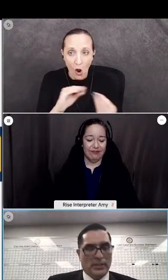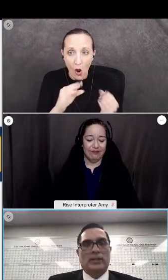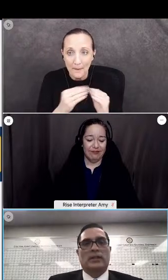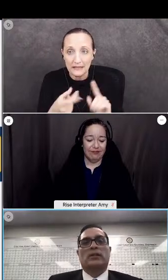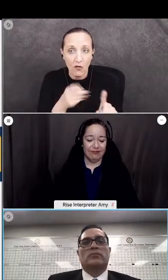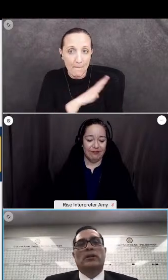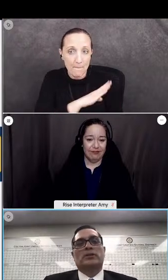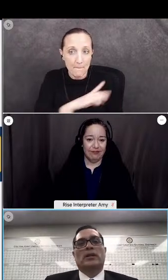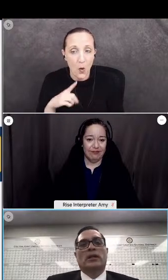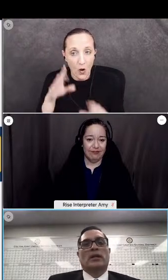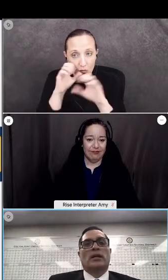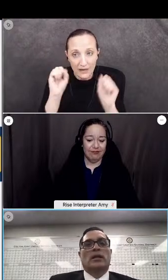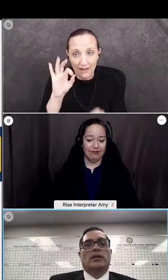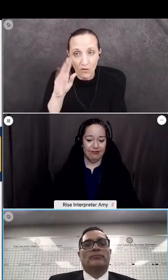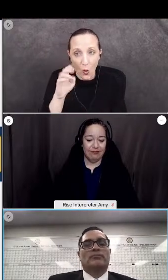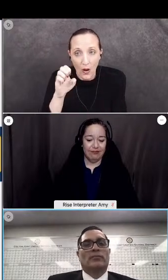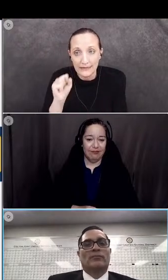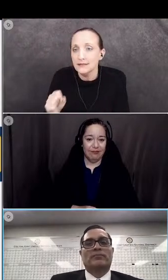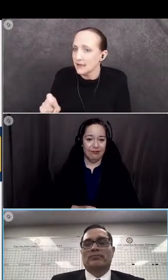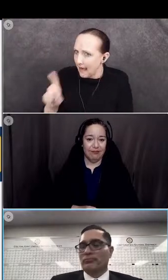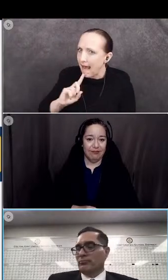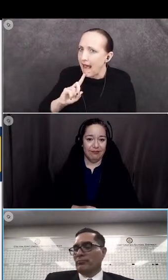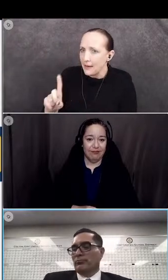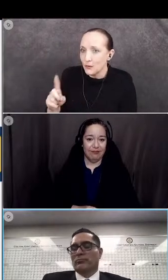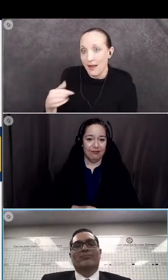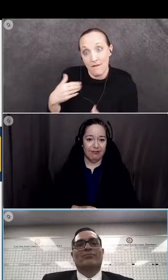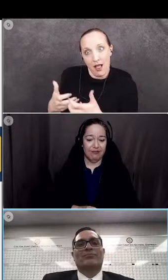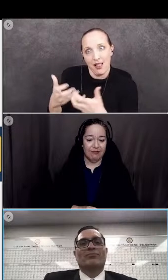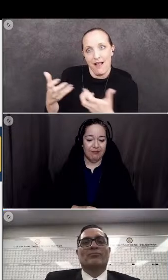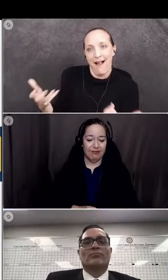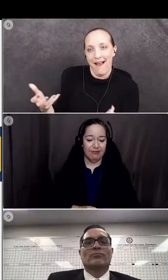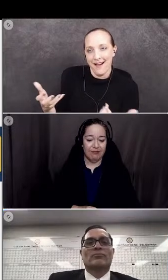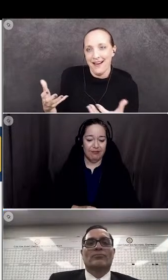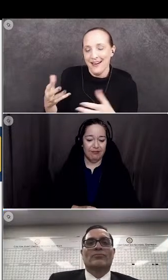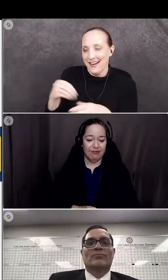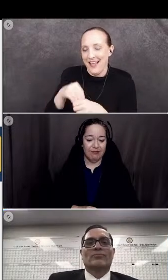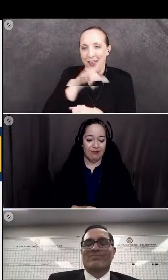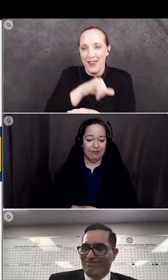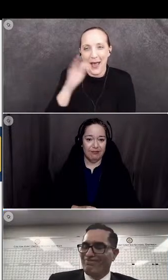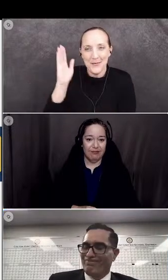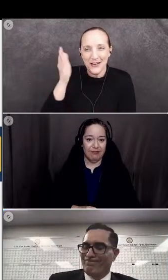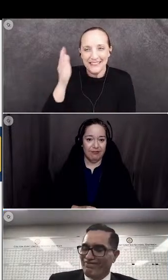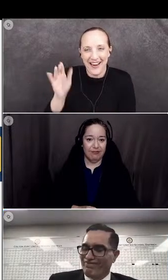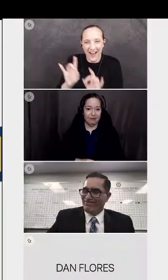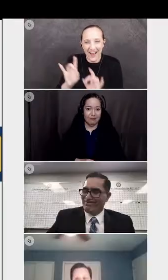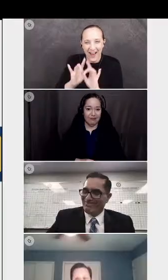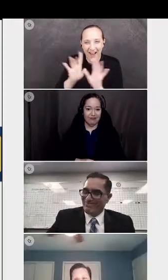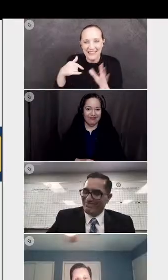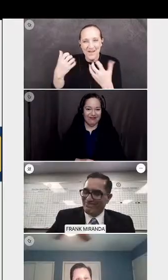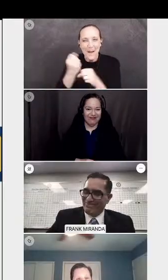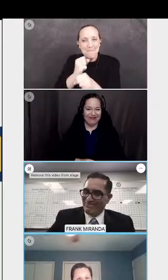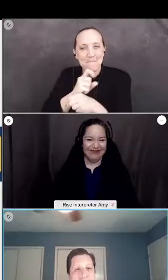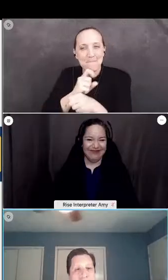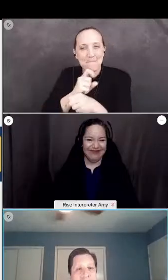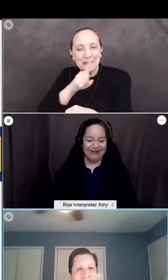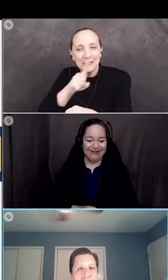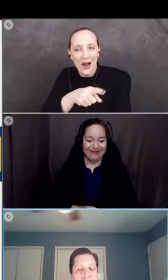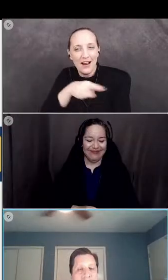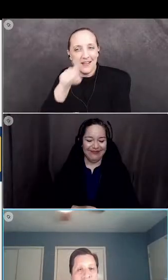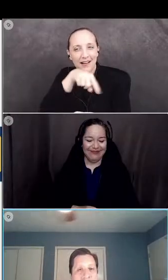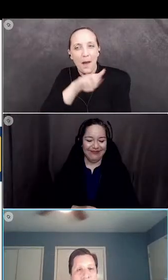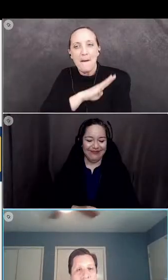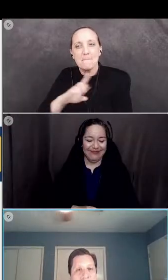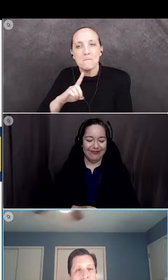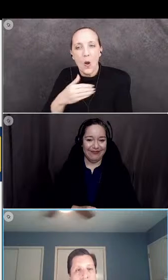uh president floren yeah absolutely it's there's a lot obviously packed on the presentation so i'm going to make sure that we have a chance for board members to